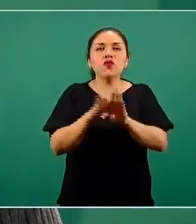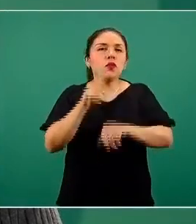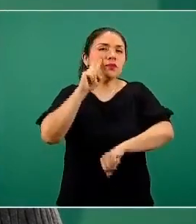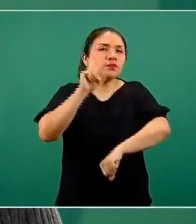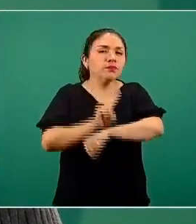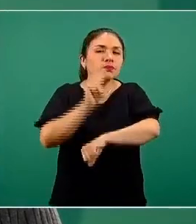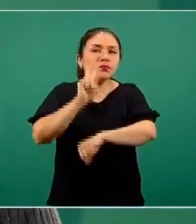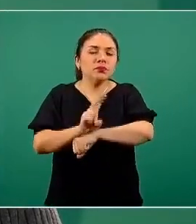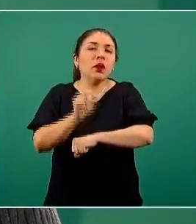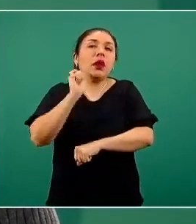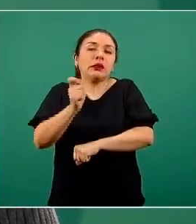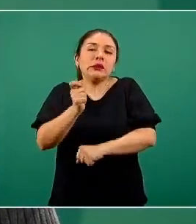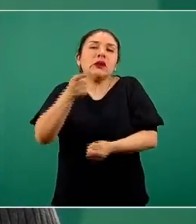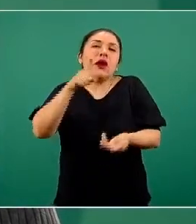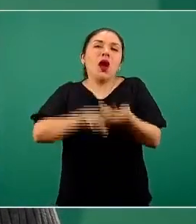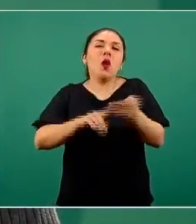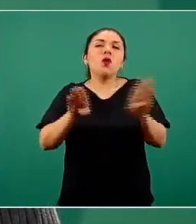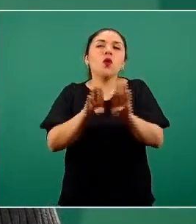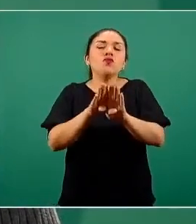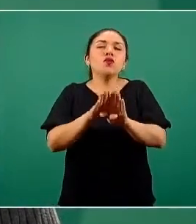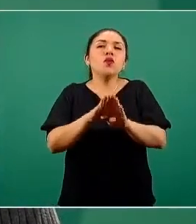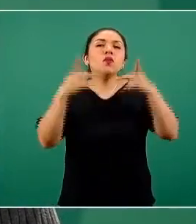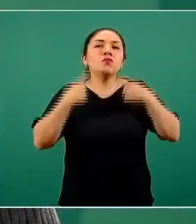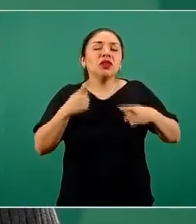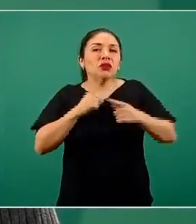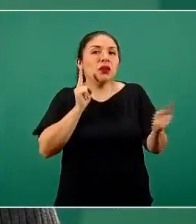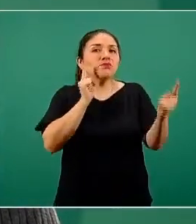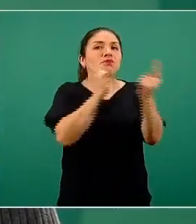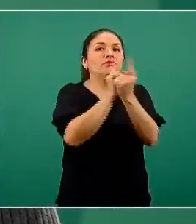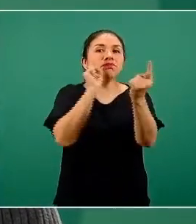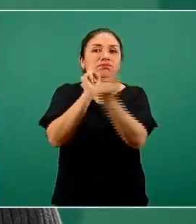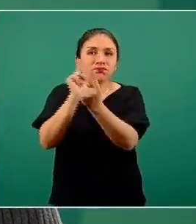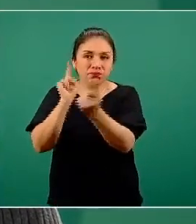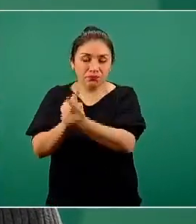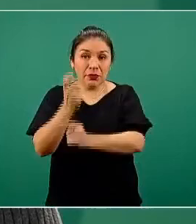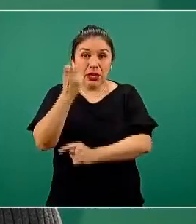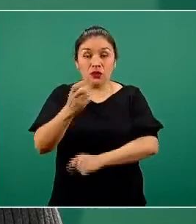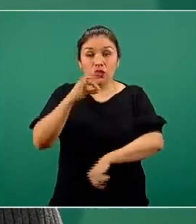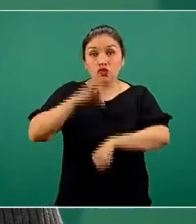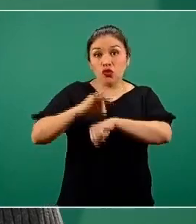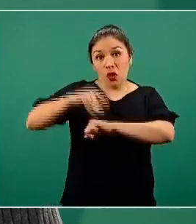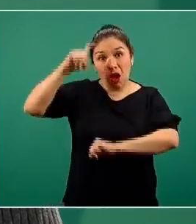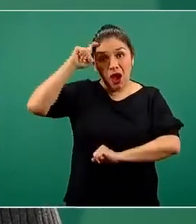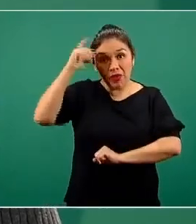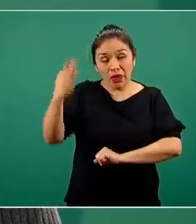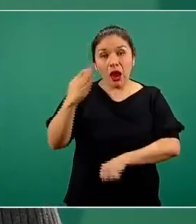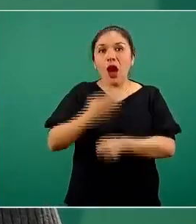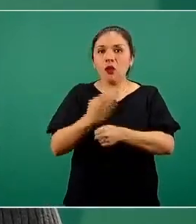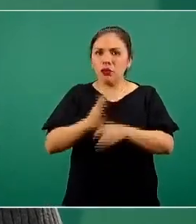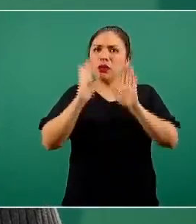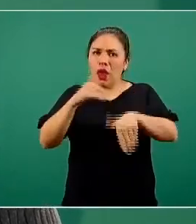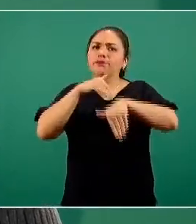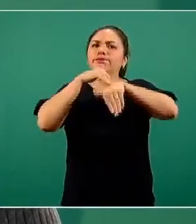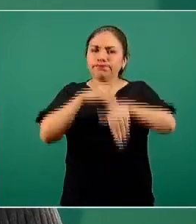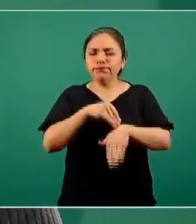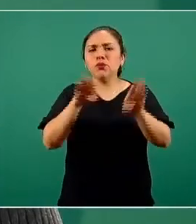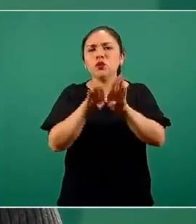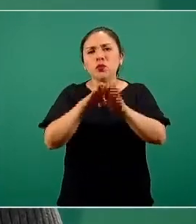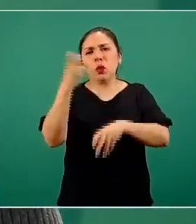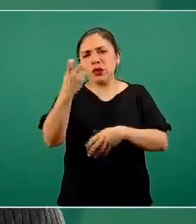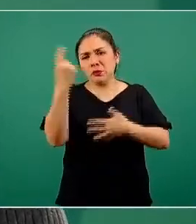in relation to contact identified. So, the Dr. López-Gatell is apegated and following those